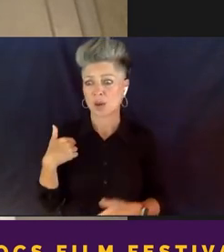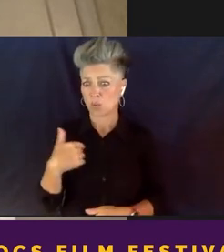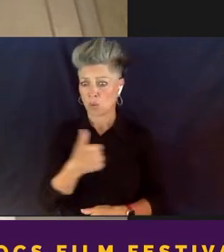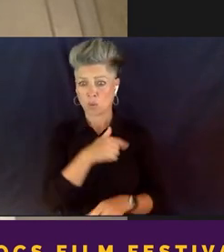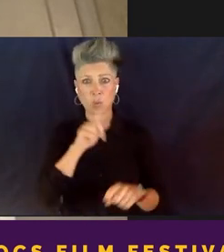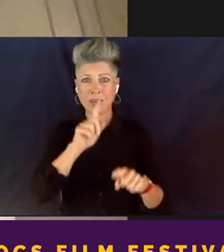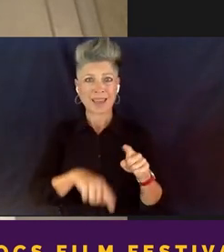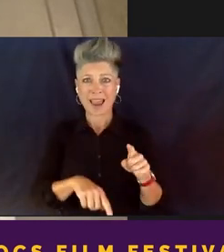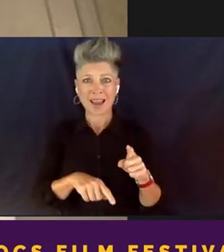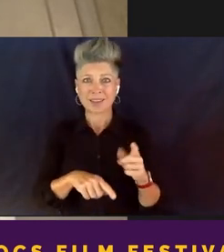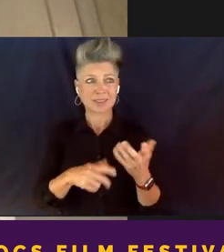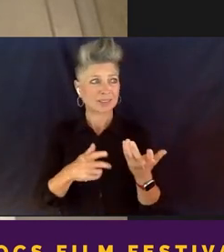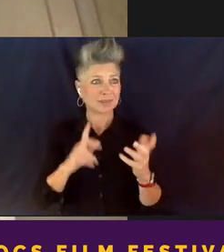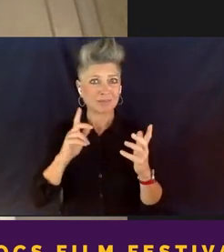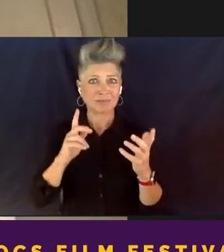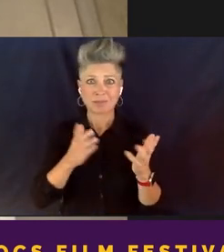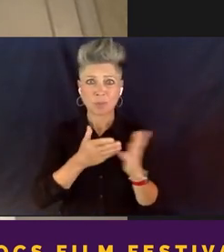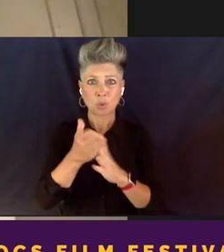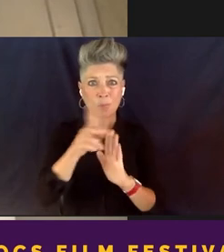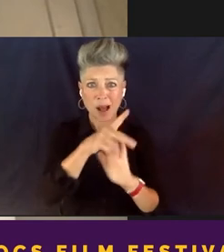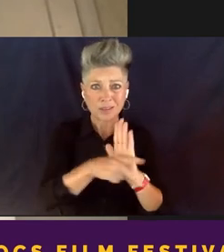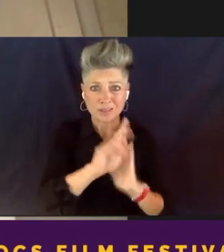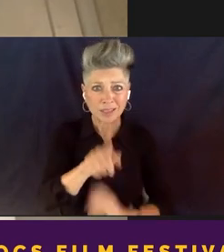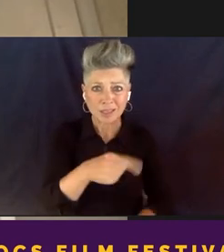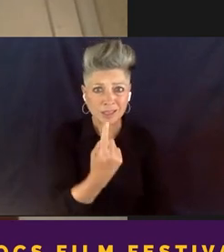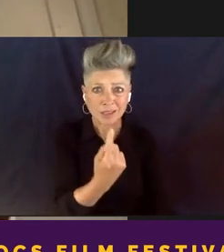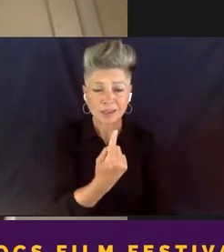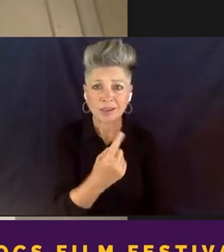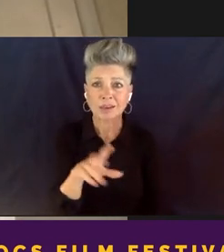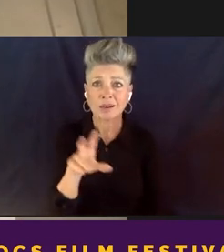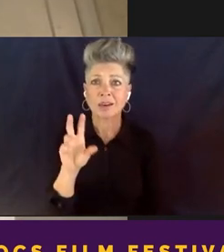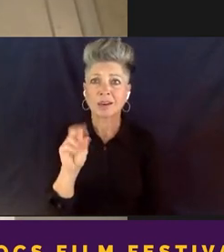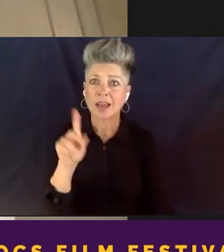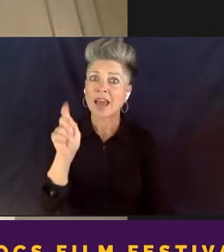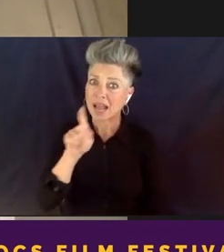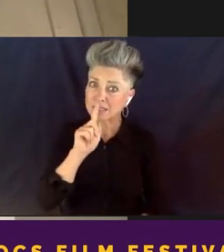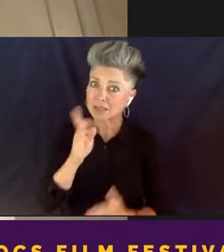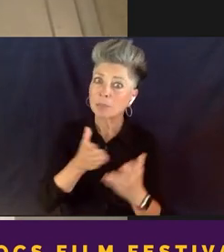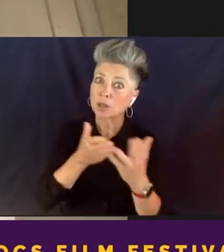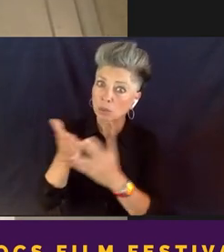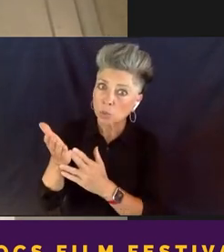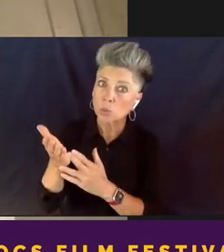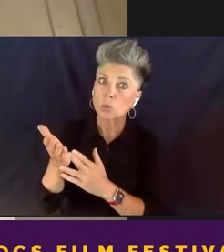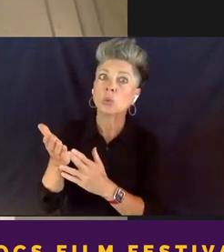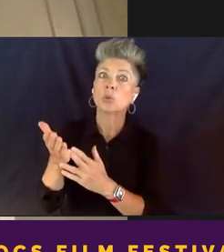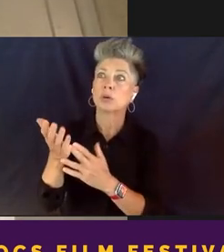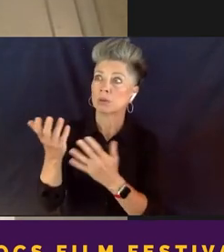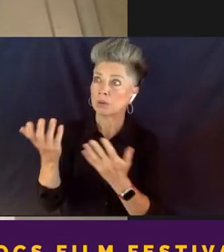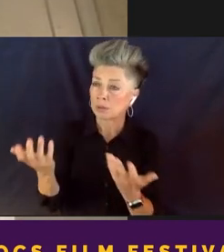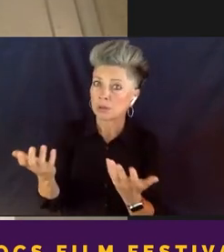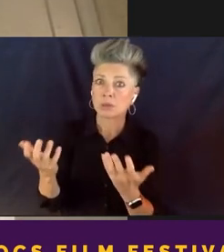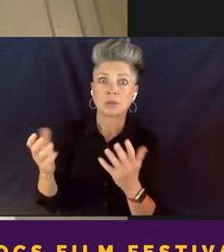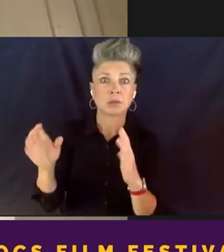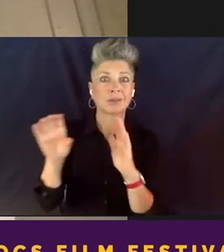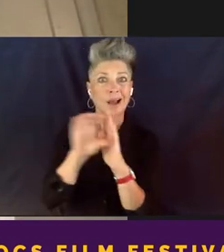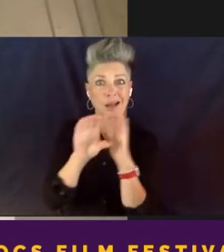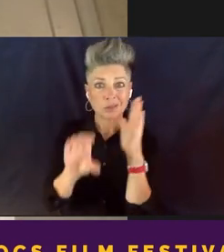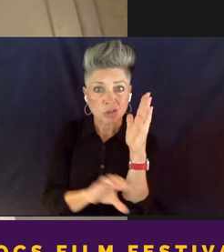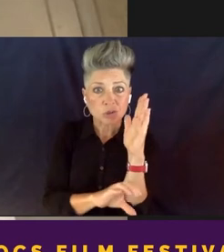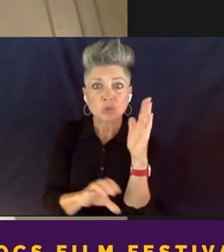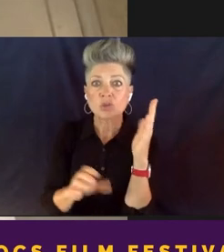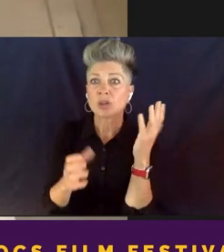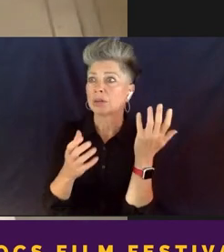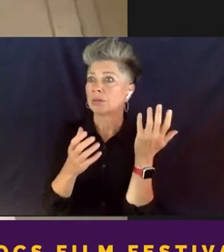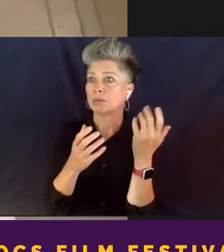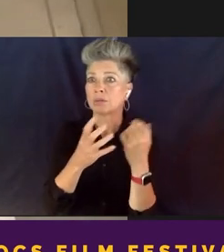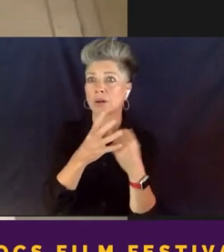through policy that has to be done due to the unconstitutional laws that's set, right? And the